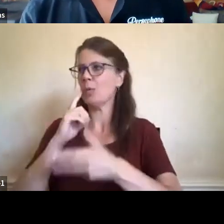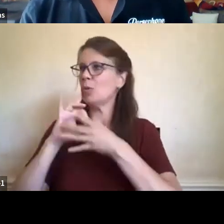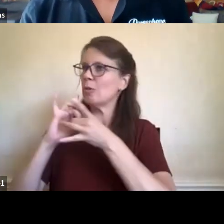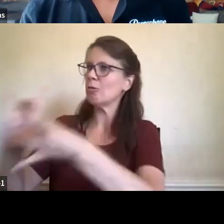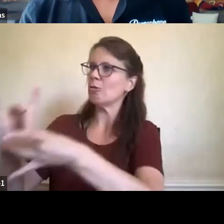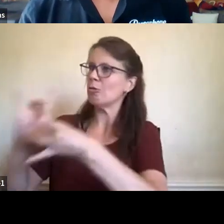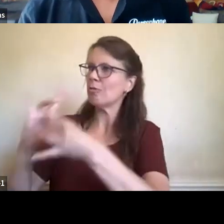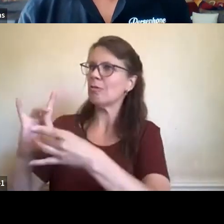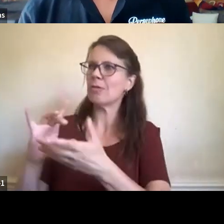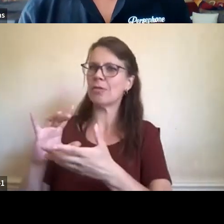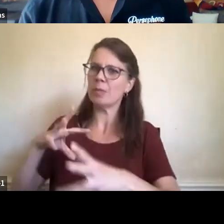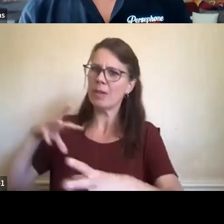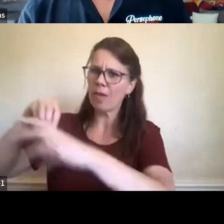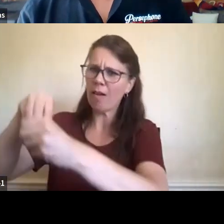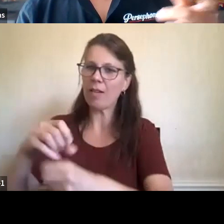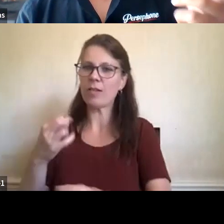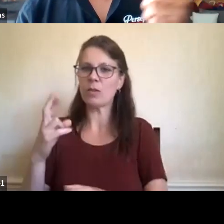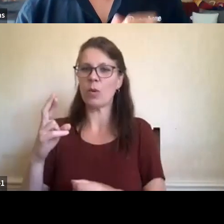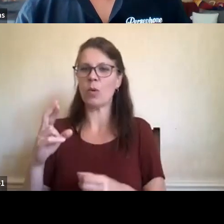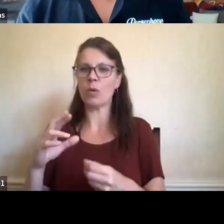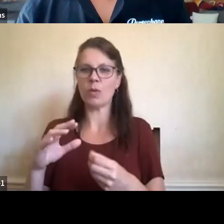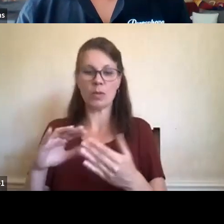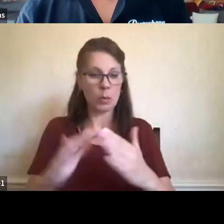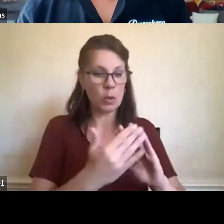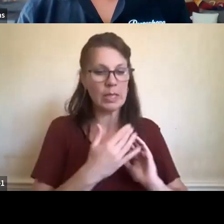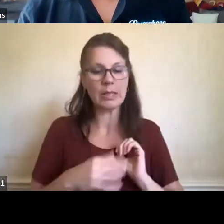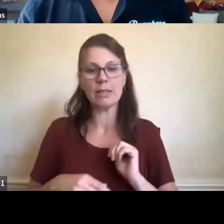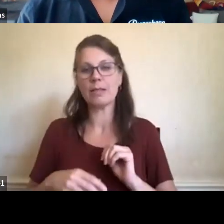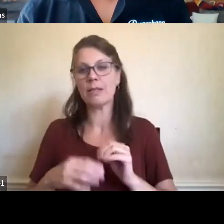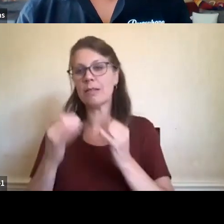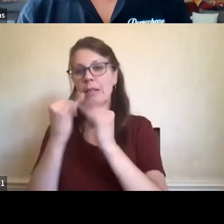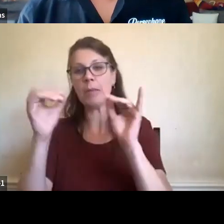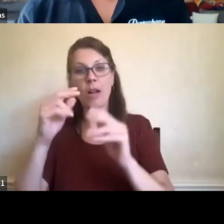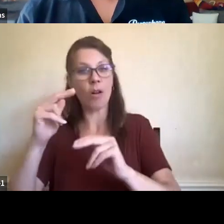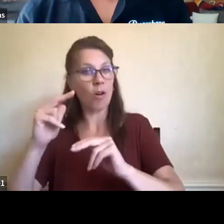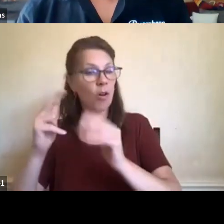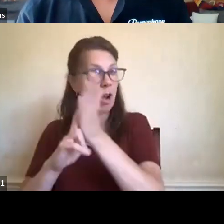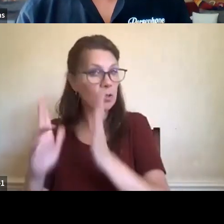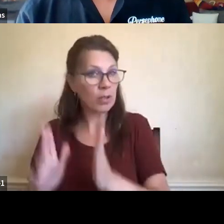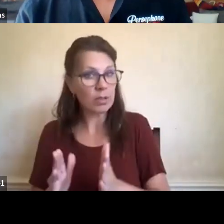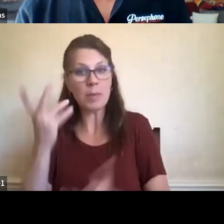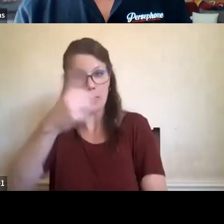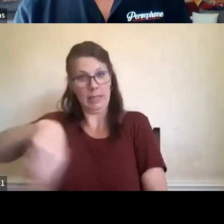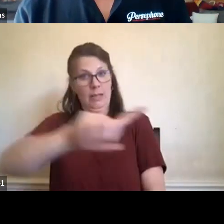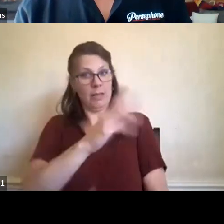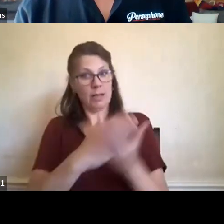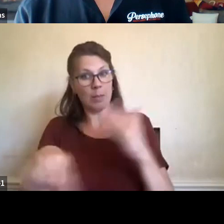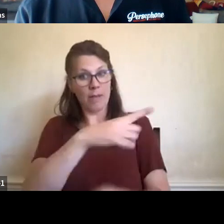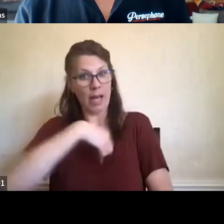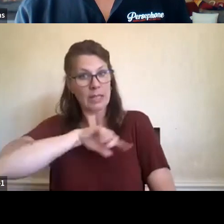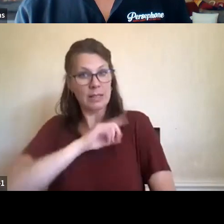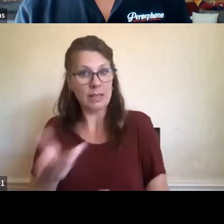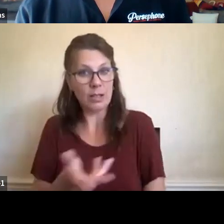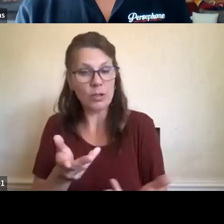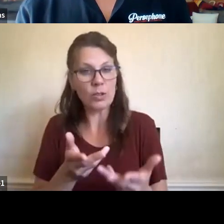communities, independent contractors, like maybe some of ourselves here. Um,